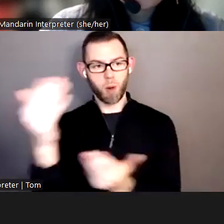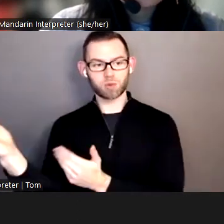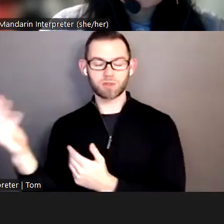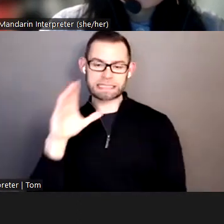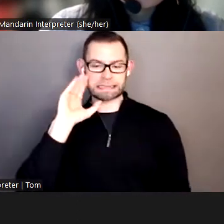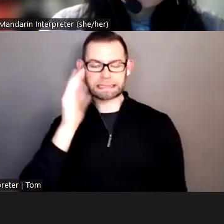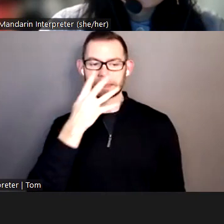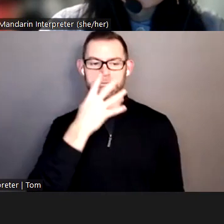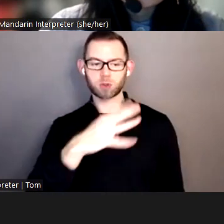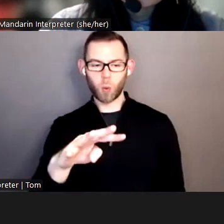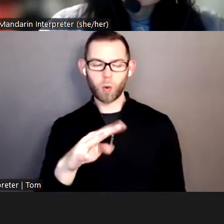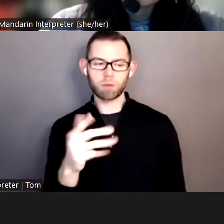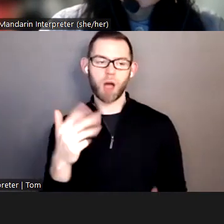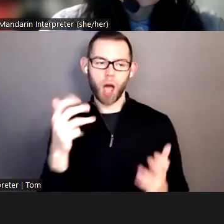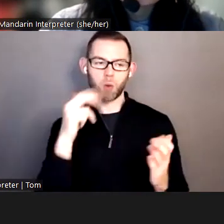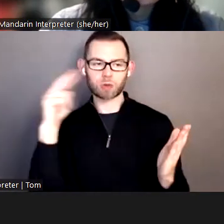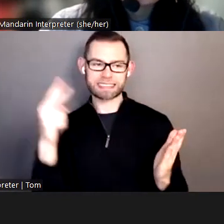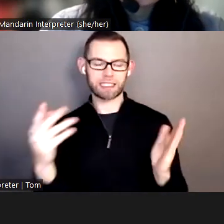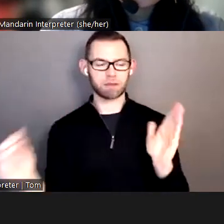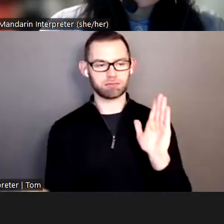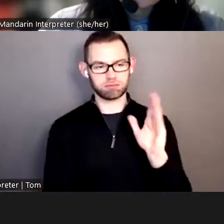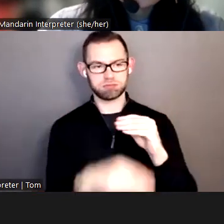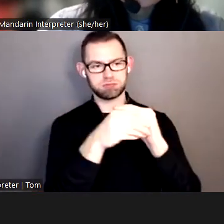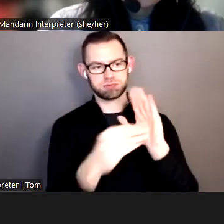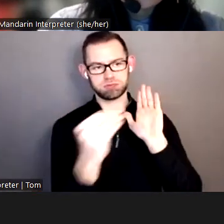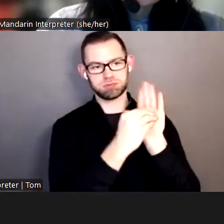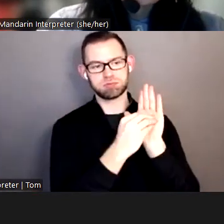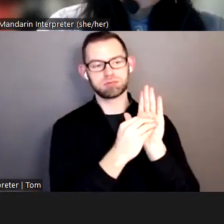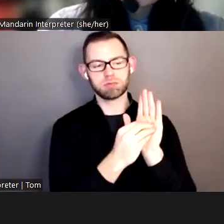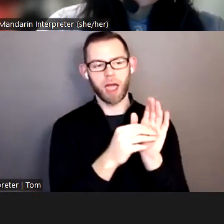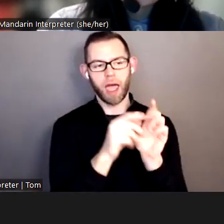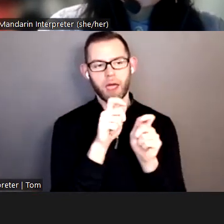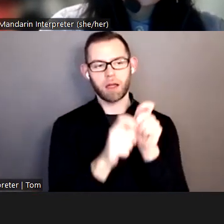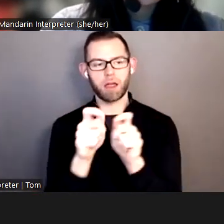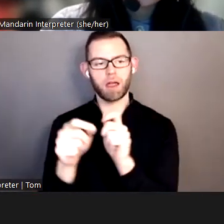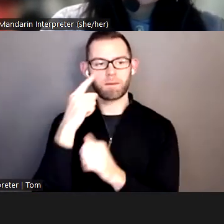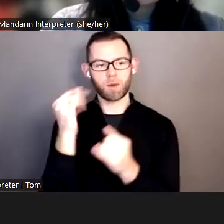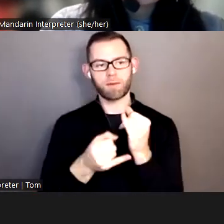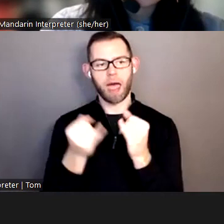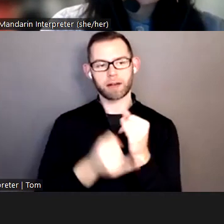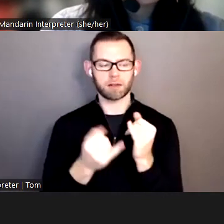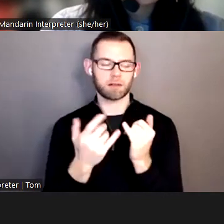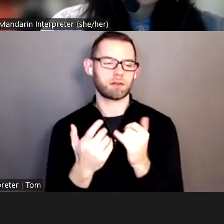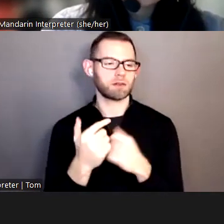see that referenced and corrected in the final version of the environmental justice strategy.